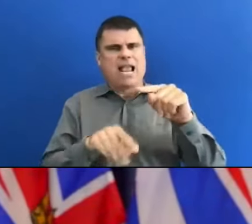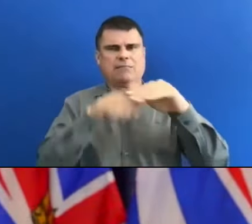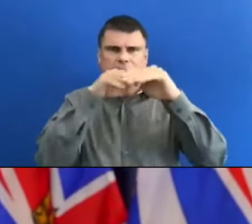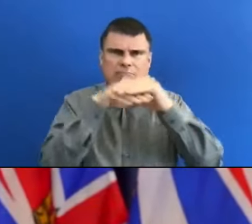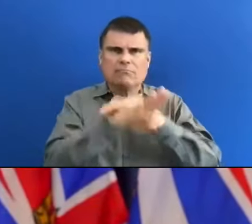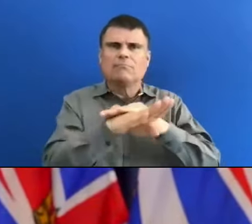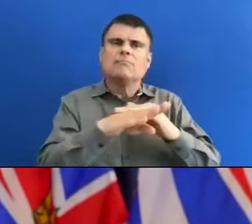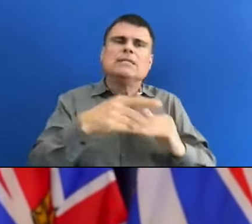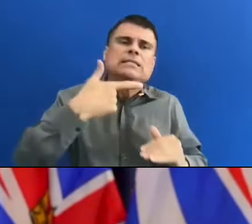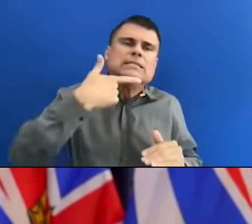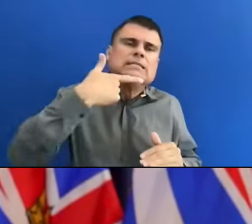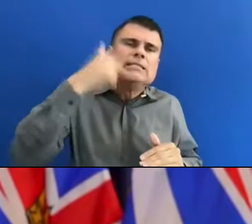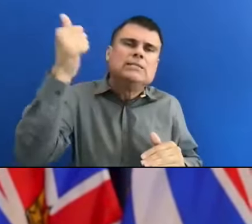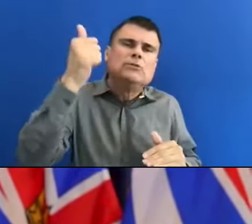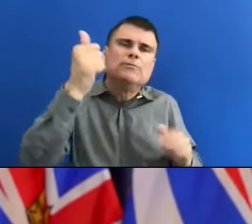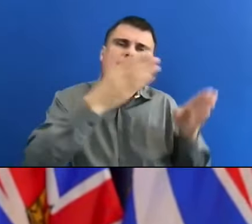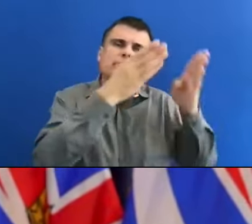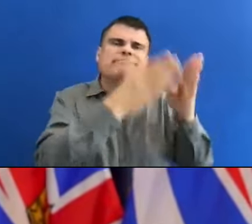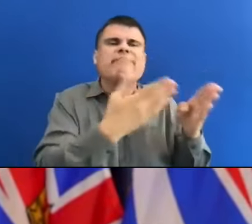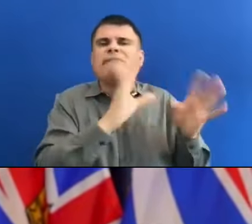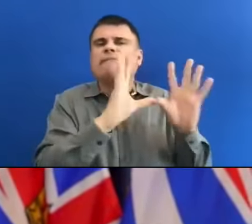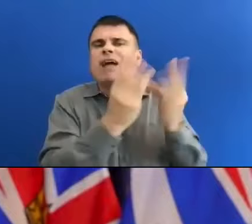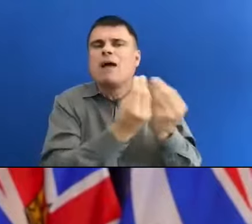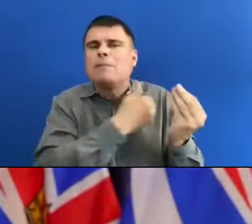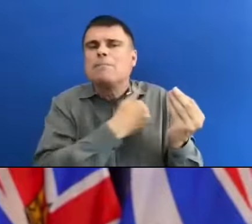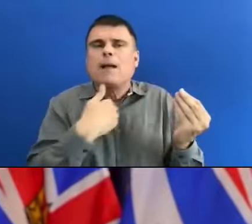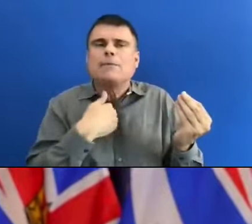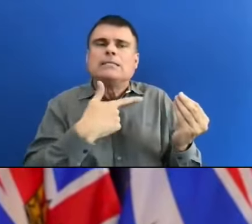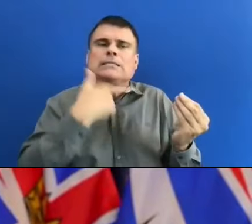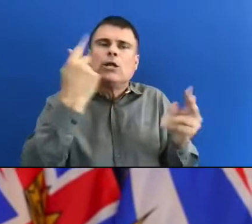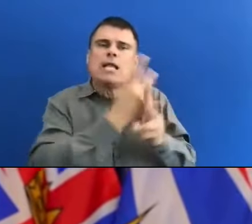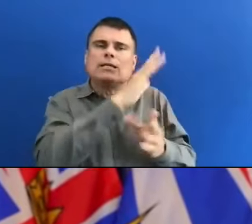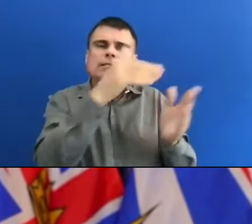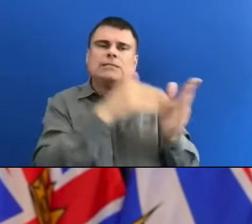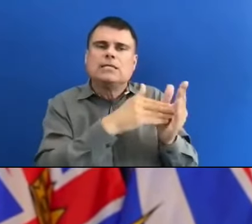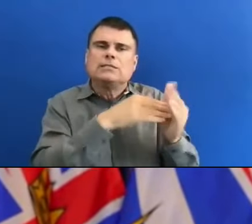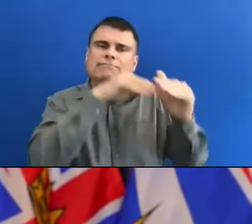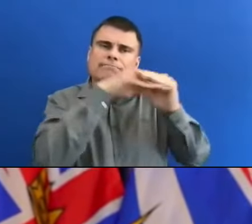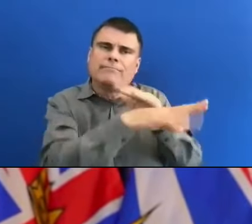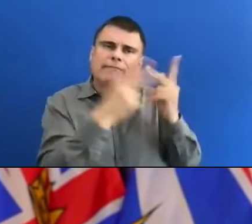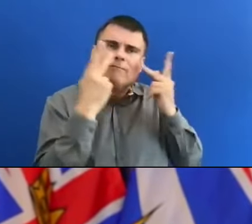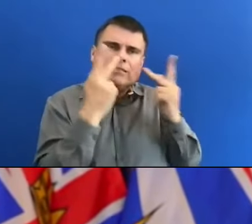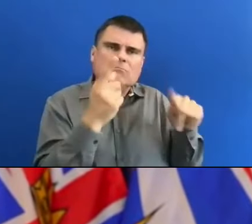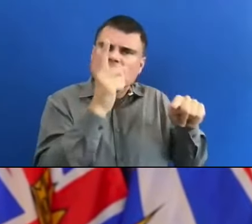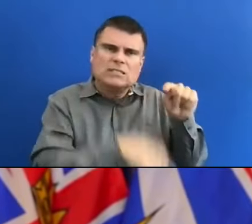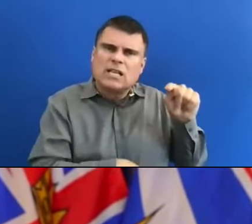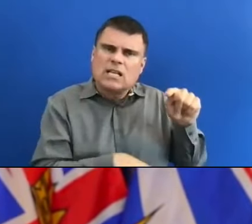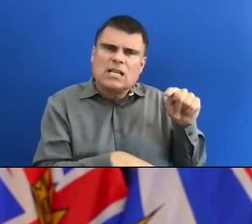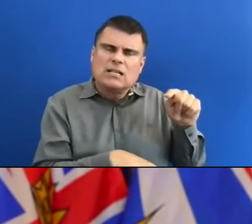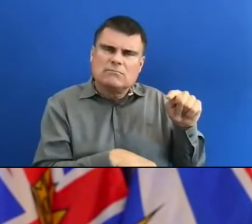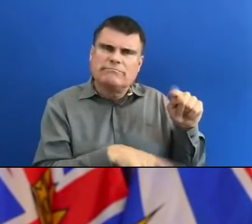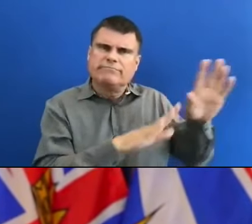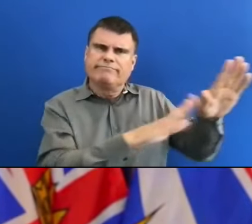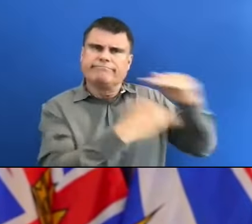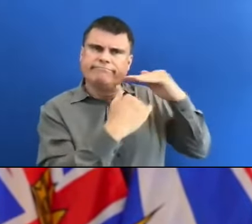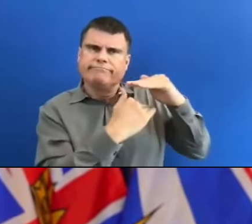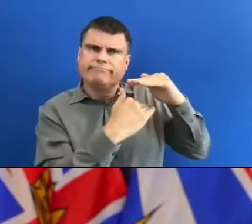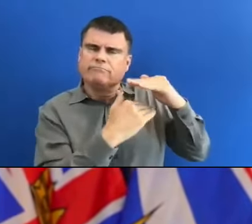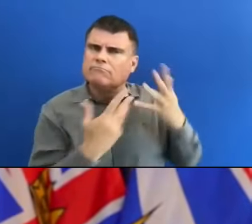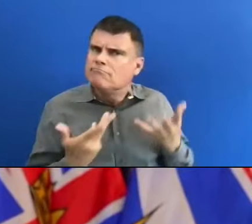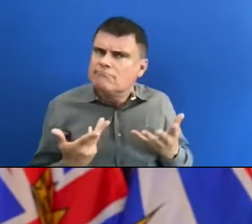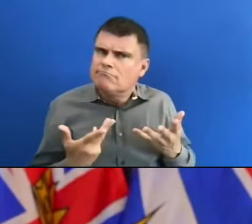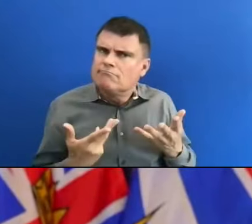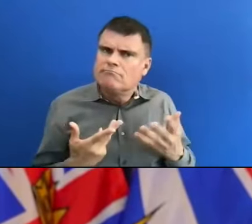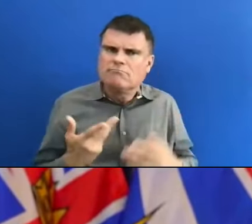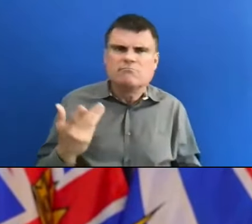in long-term care, not being able to get in for their allotted number of hours of time, et cetera. Why haven't